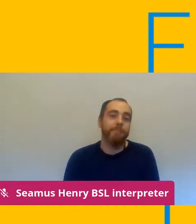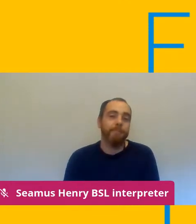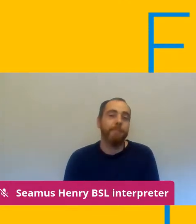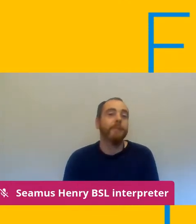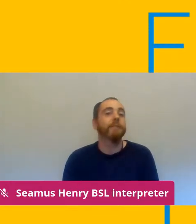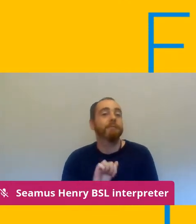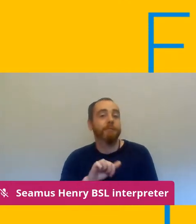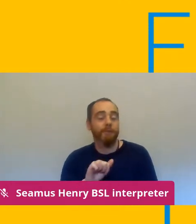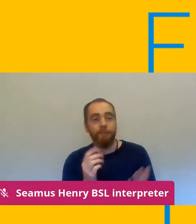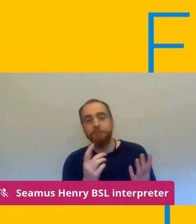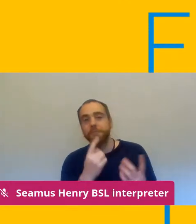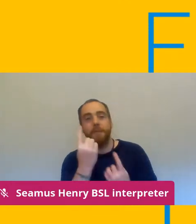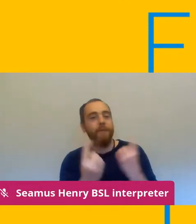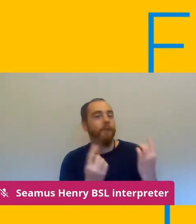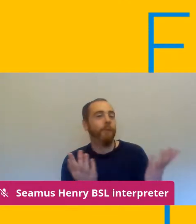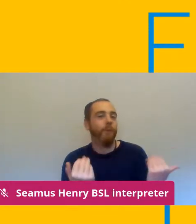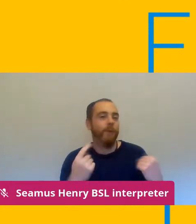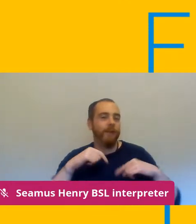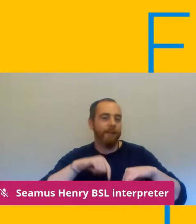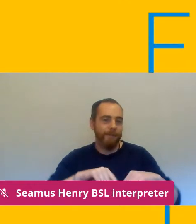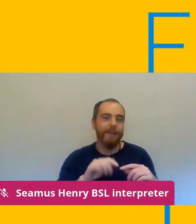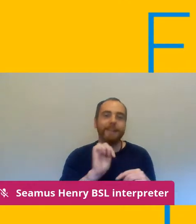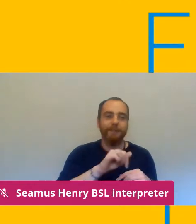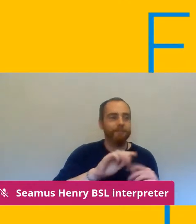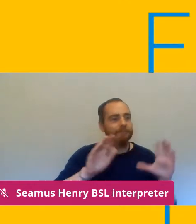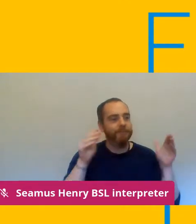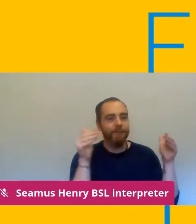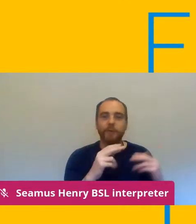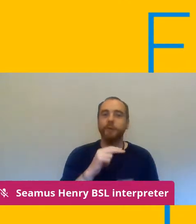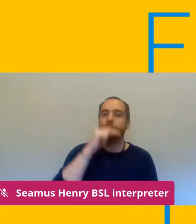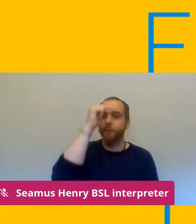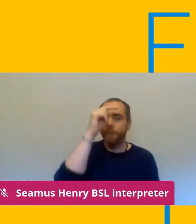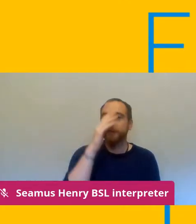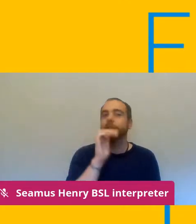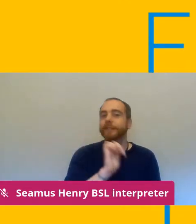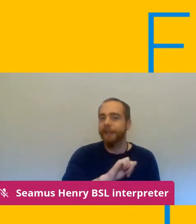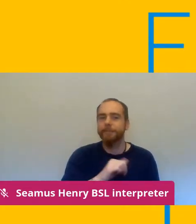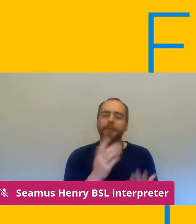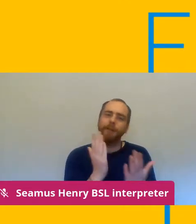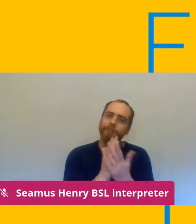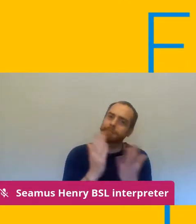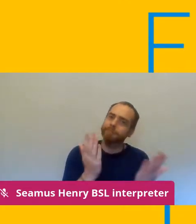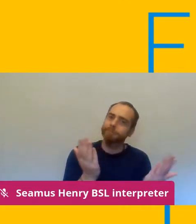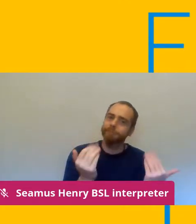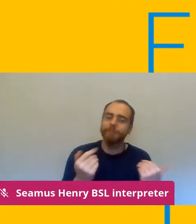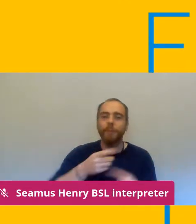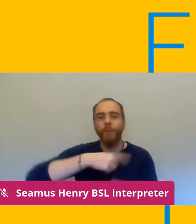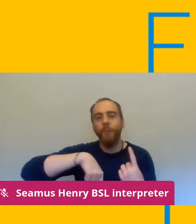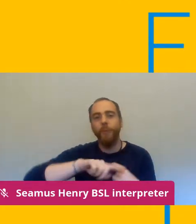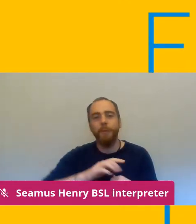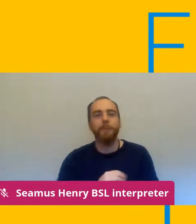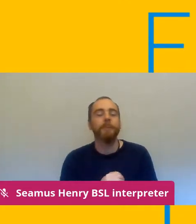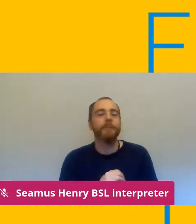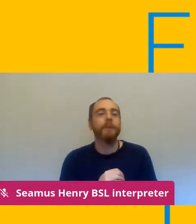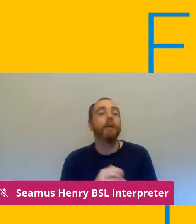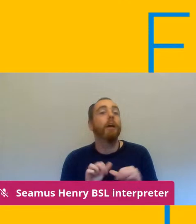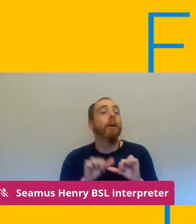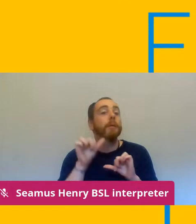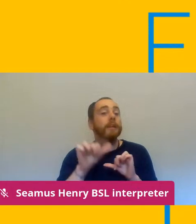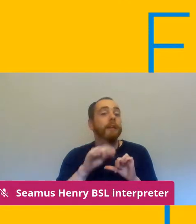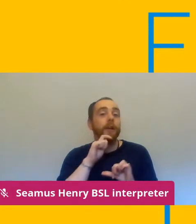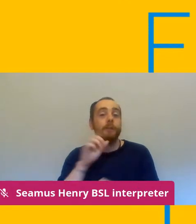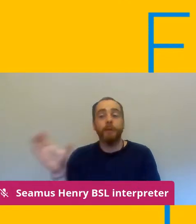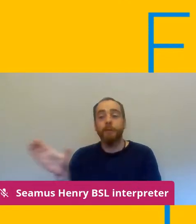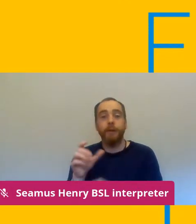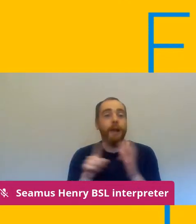here um so without further ado i'd better better stop and um and hand over to alex